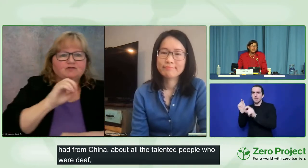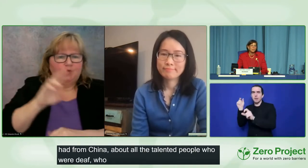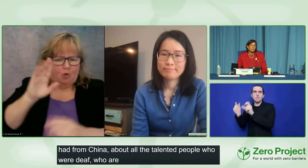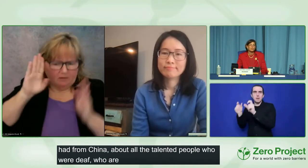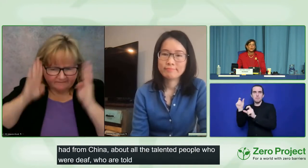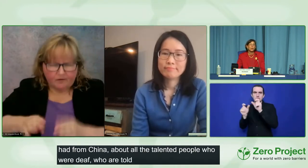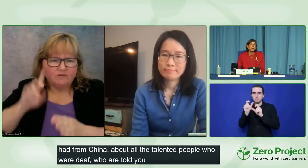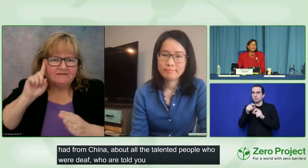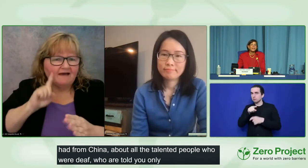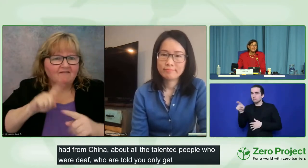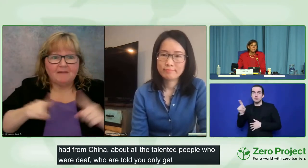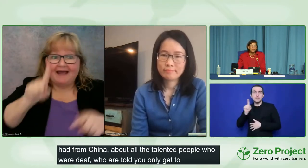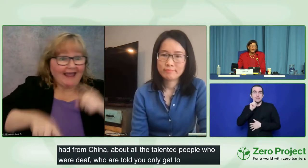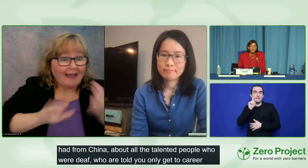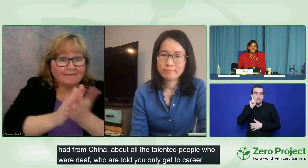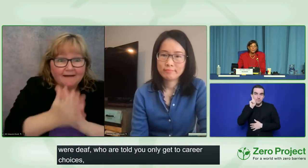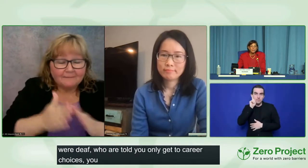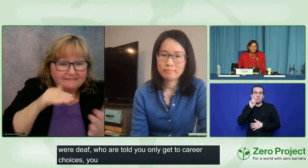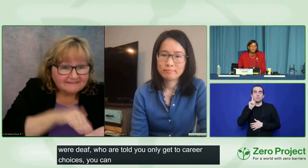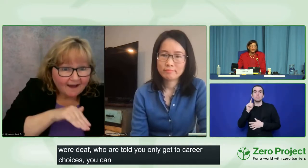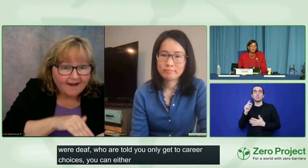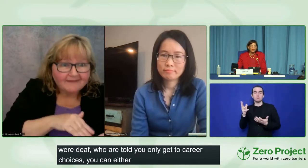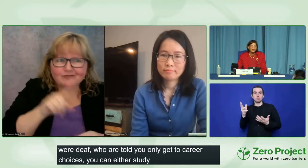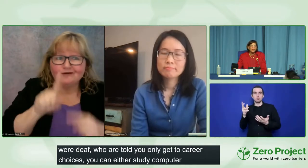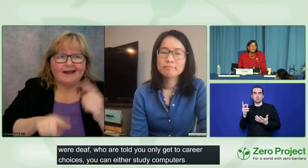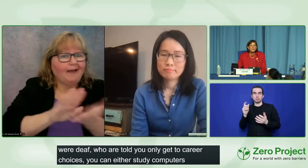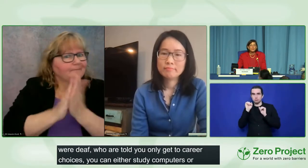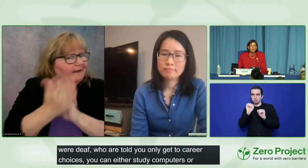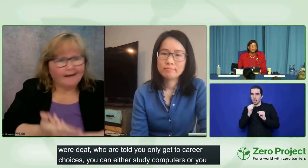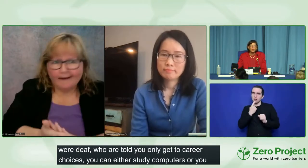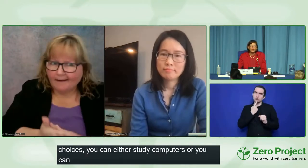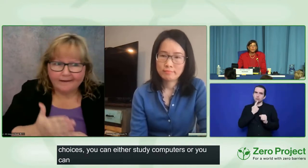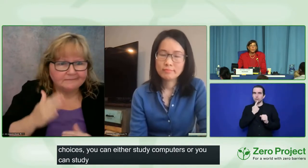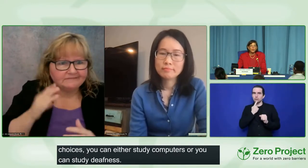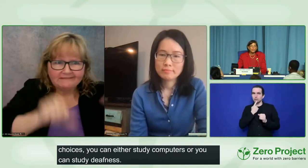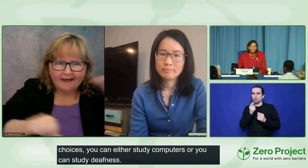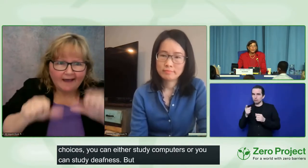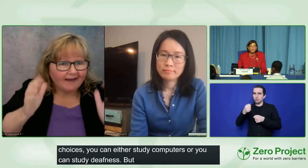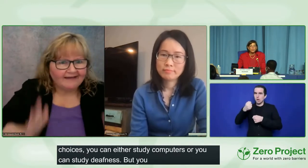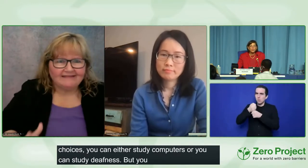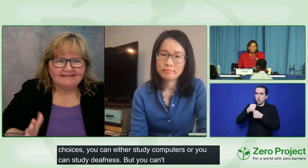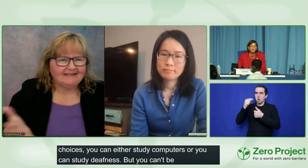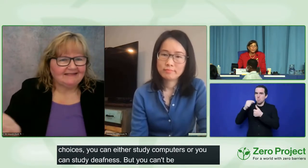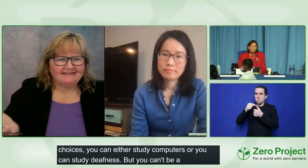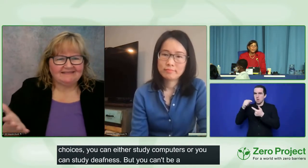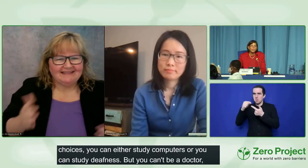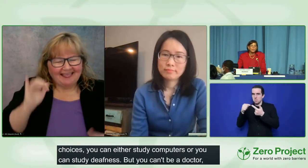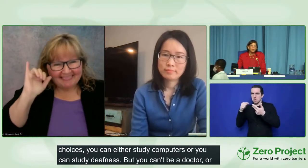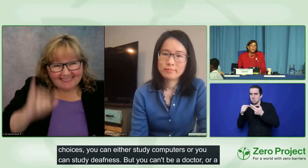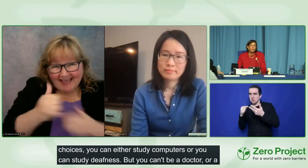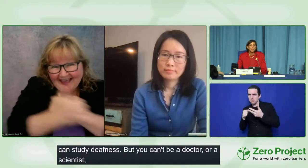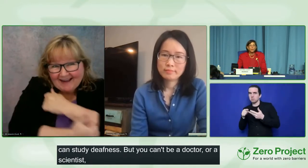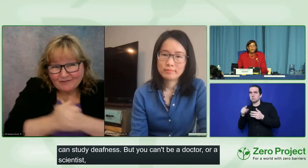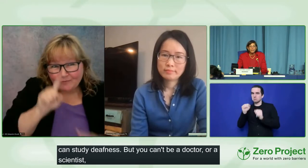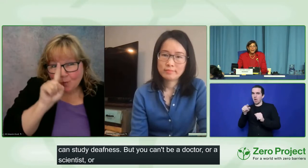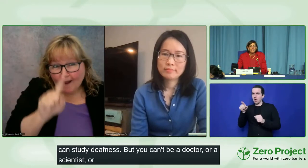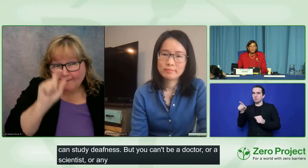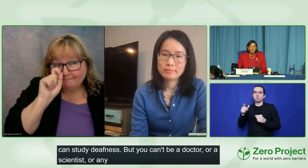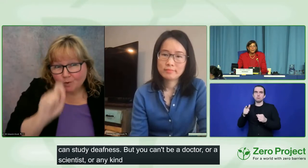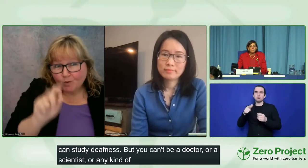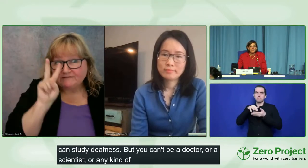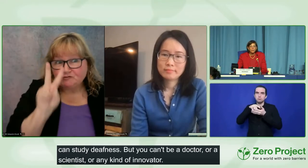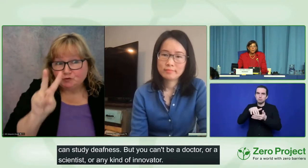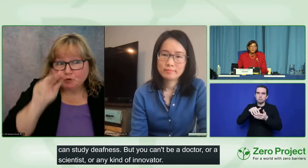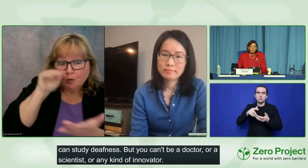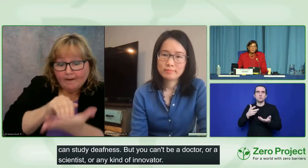a scientist or any other kind of innovator. This is a country of 1.2 billion people where one